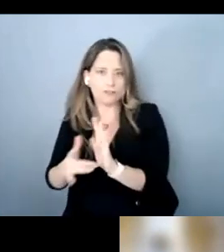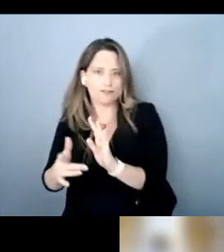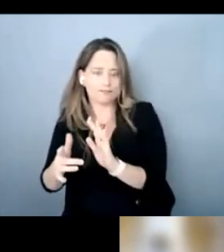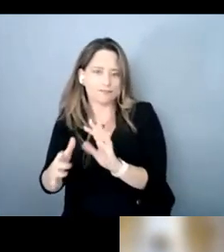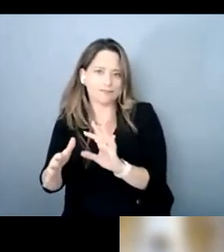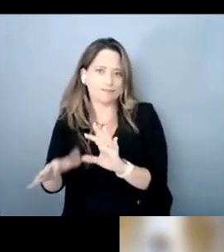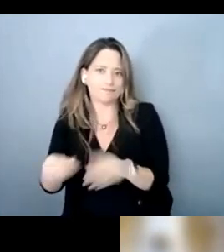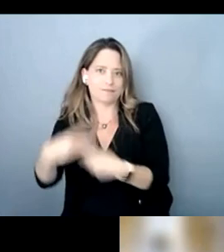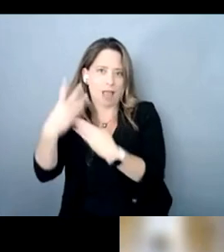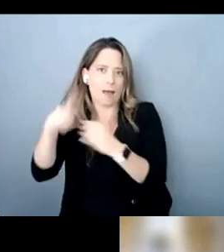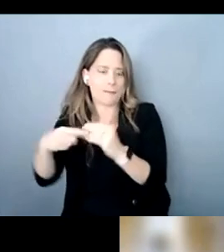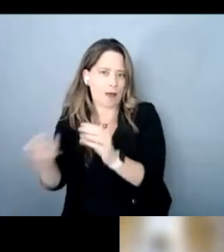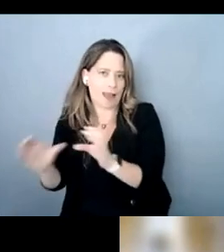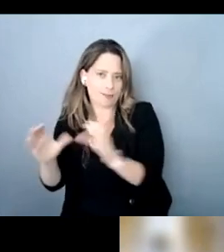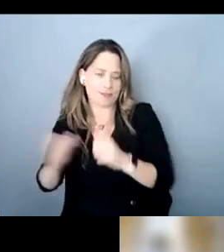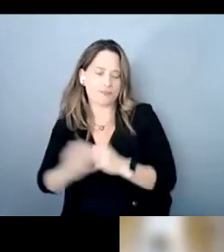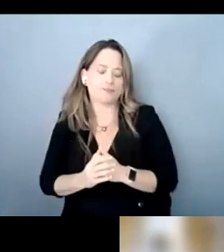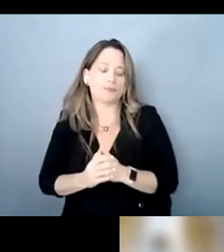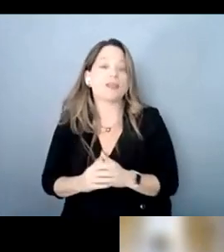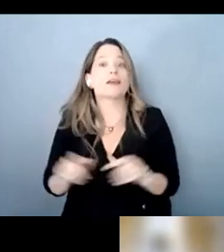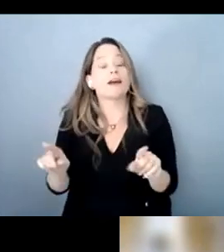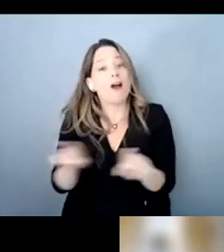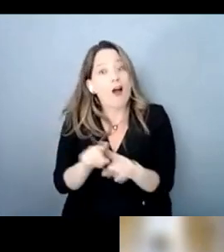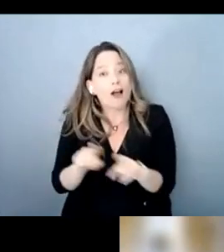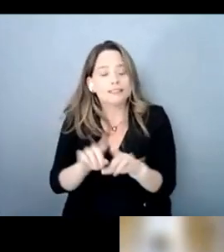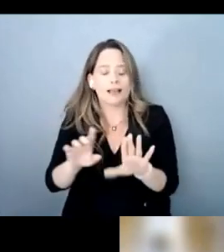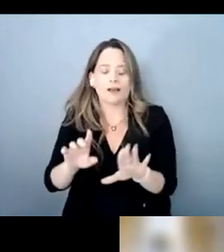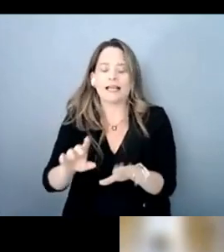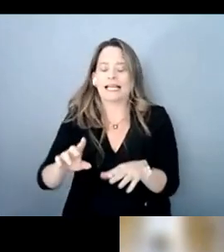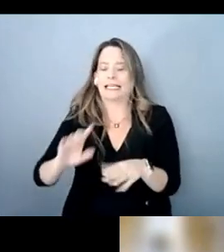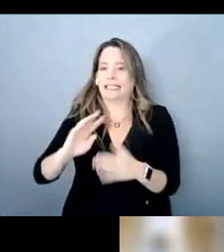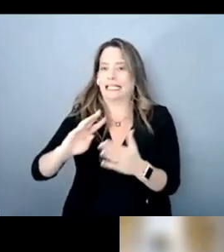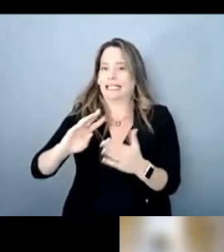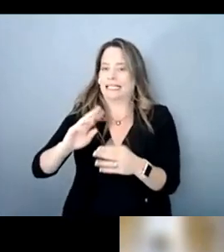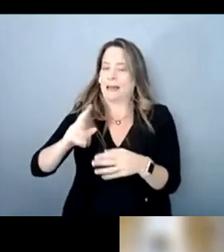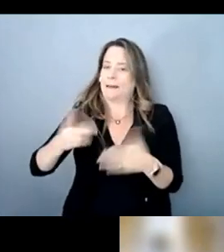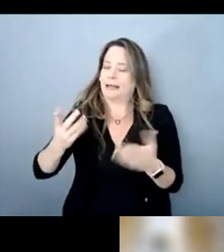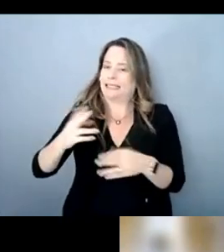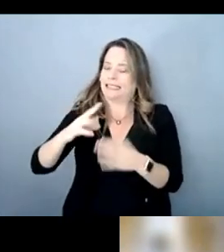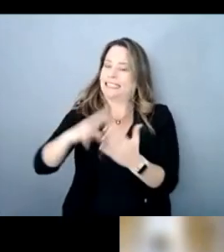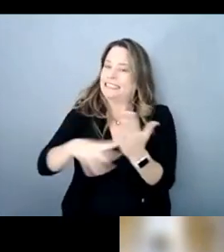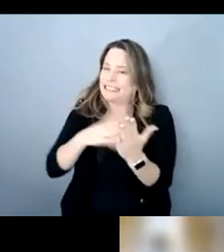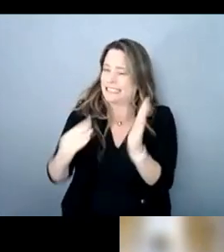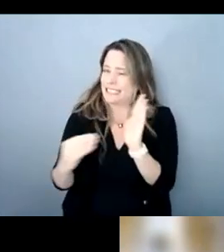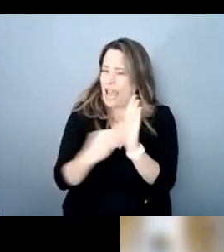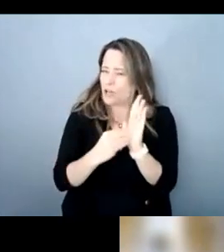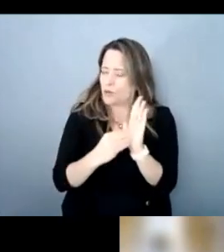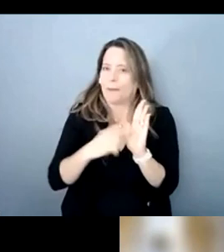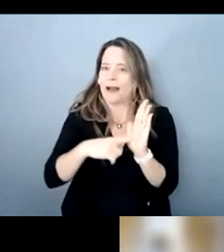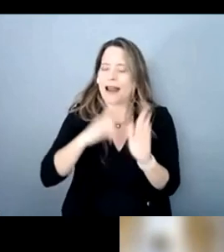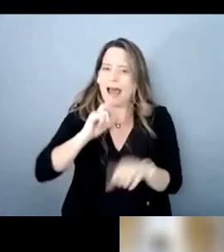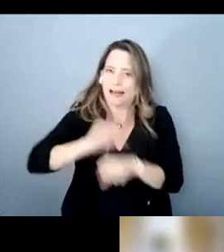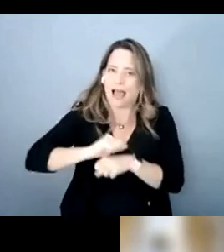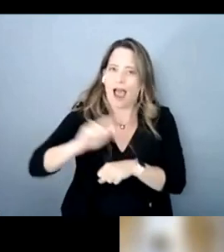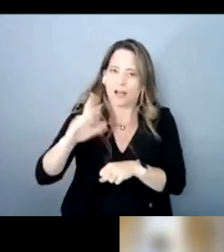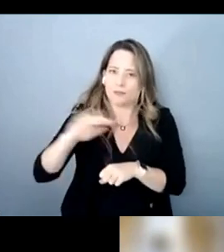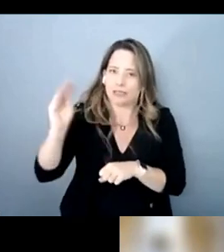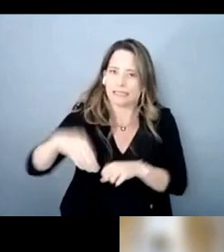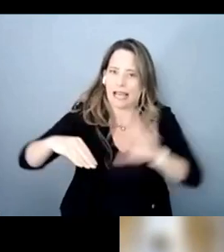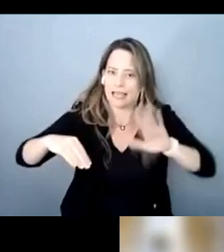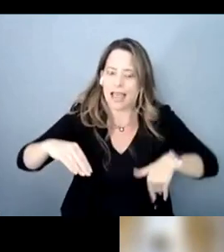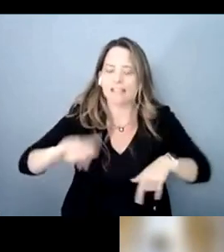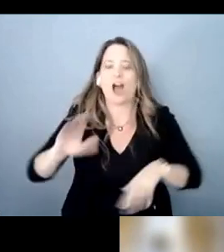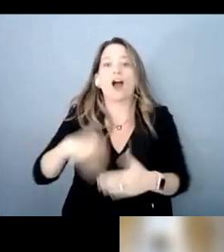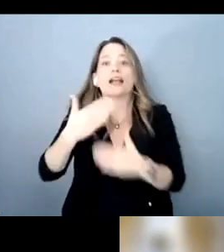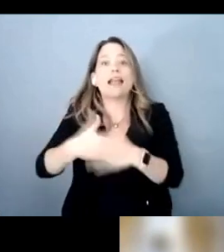tentatively scheduled uh is our next empower hour uh on august 31st at 7